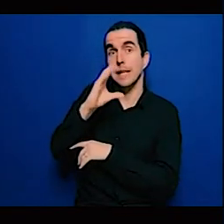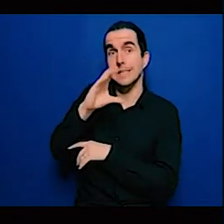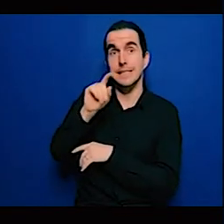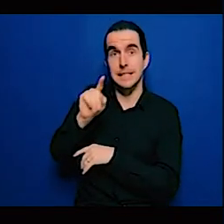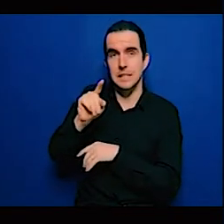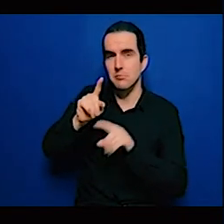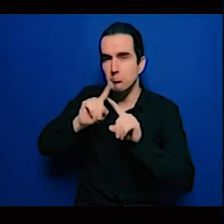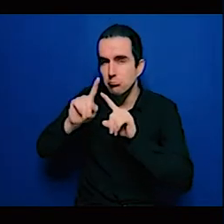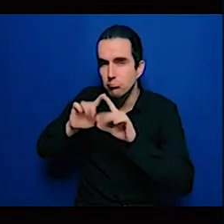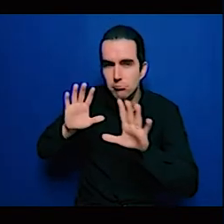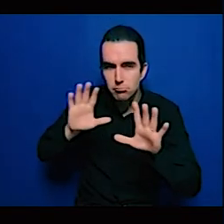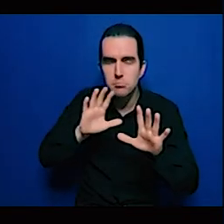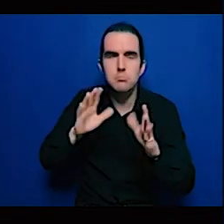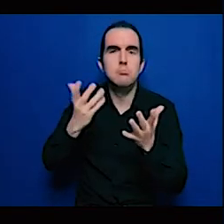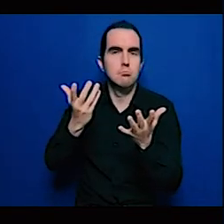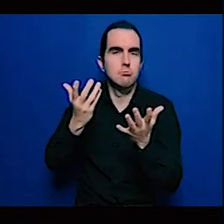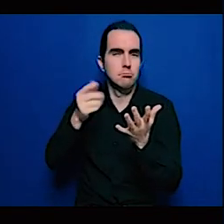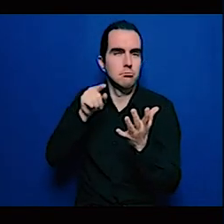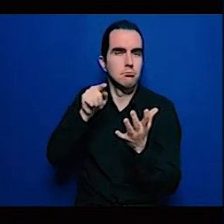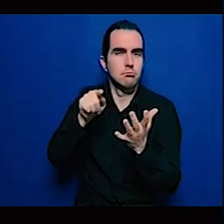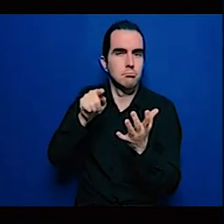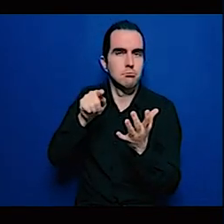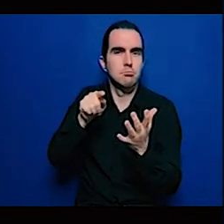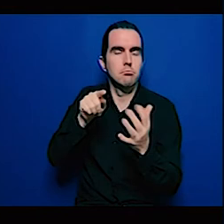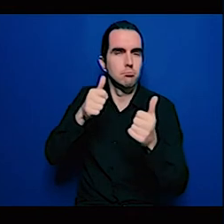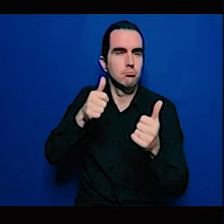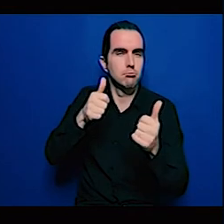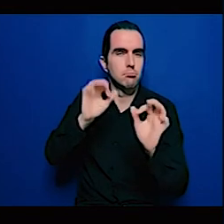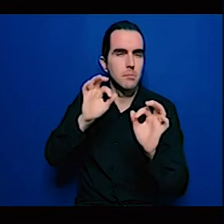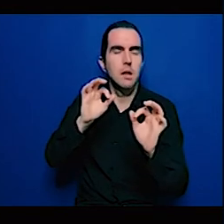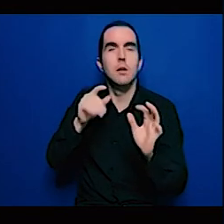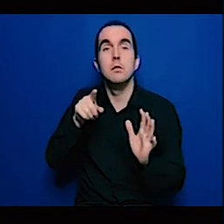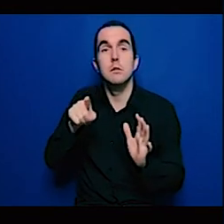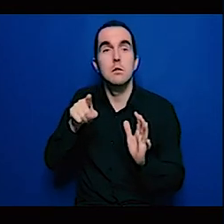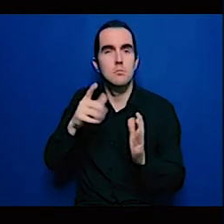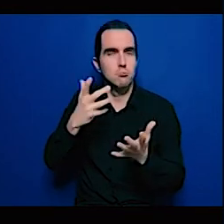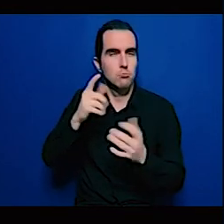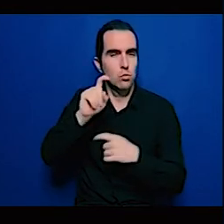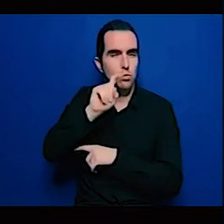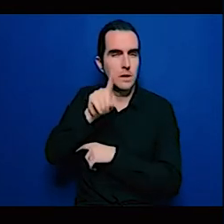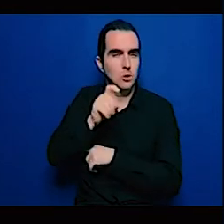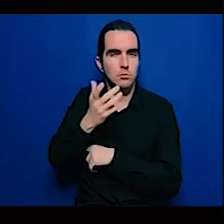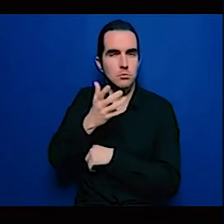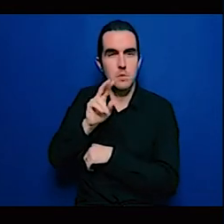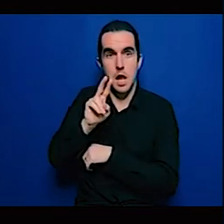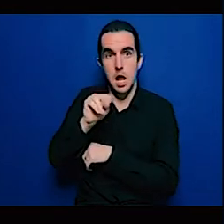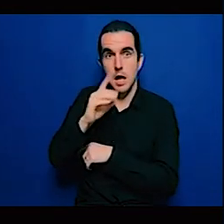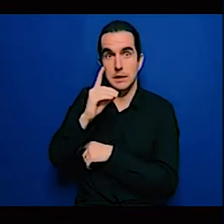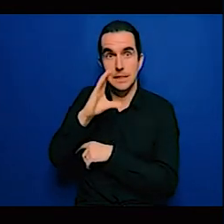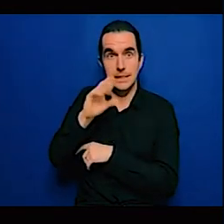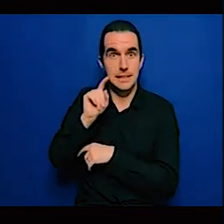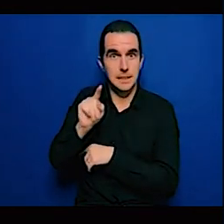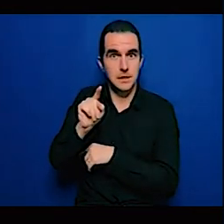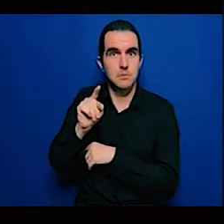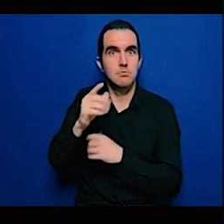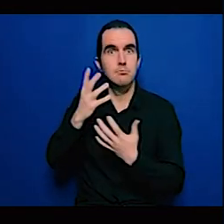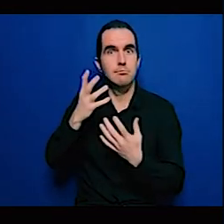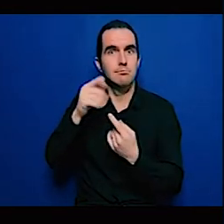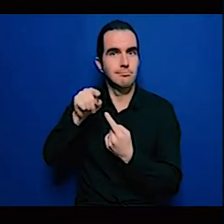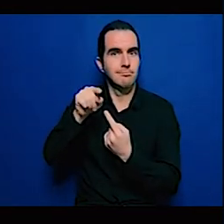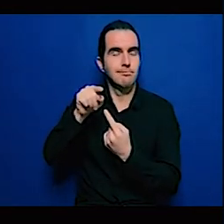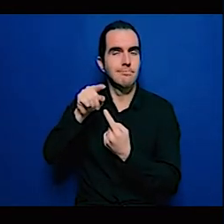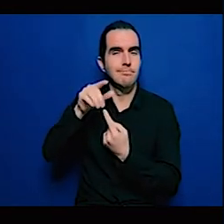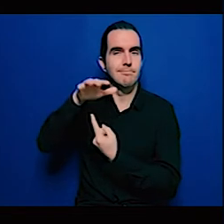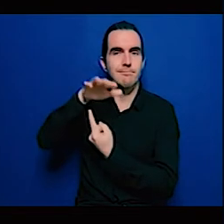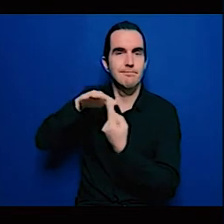those NDCs and I've seen it in a former life private sector gets a lot of confidence in that and if I'm honest as I sit here